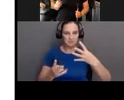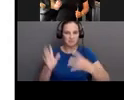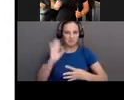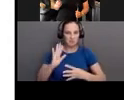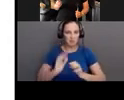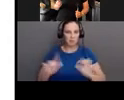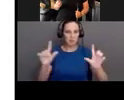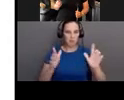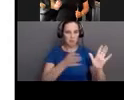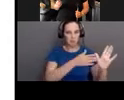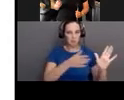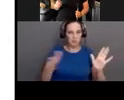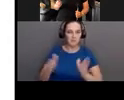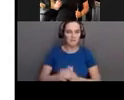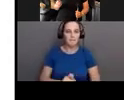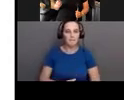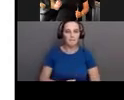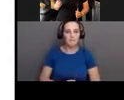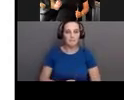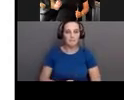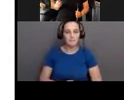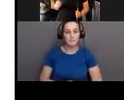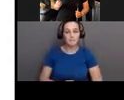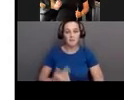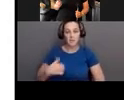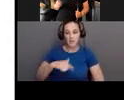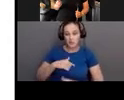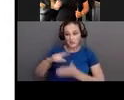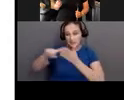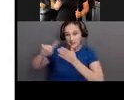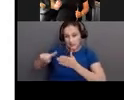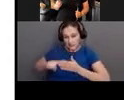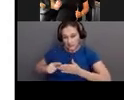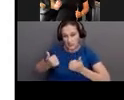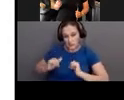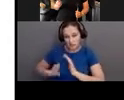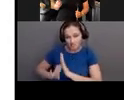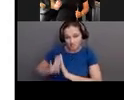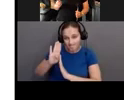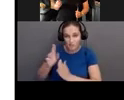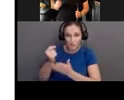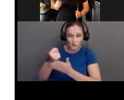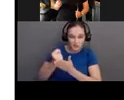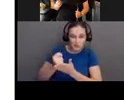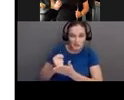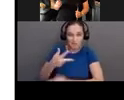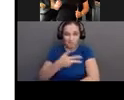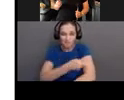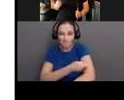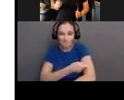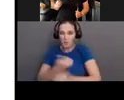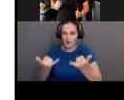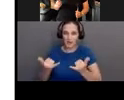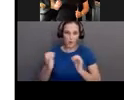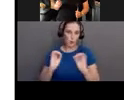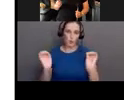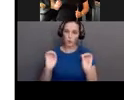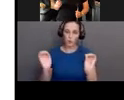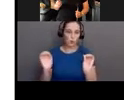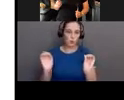So we're working on treatments and vaccines. Currently, there is none. And this can be prevented